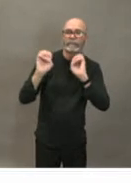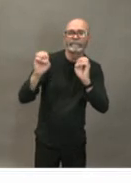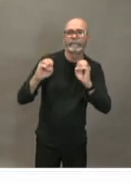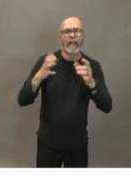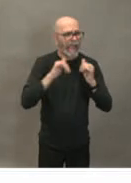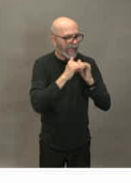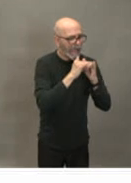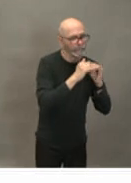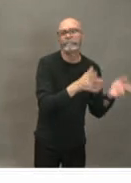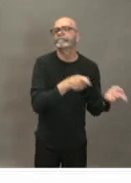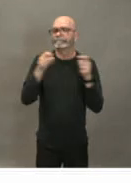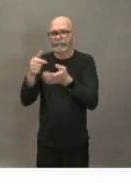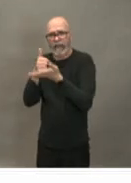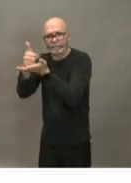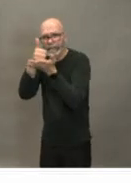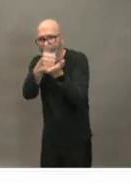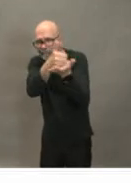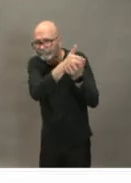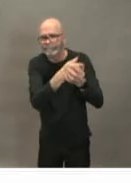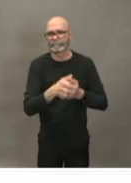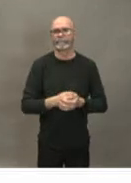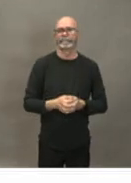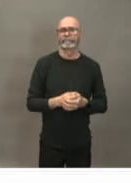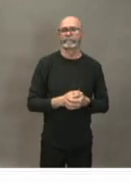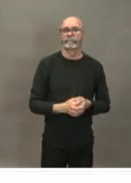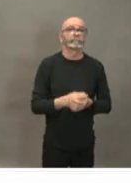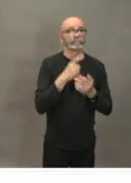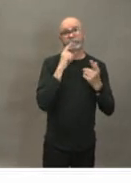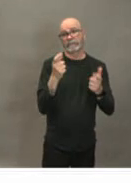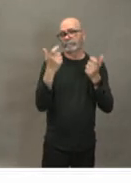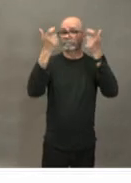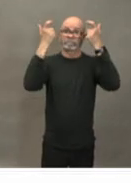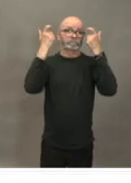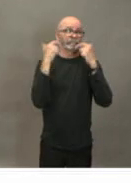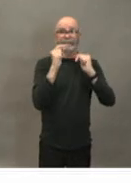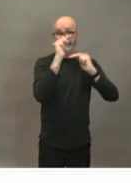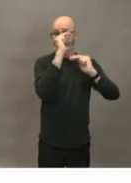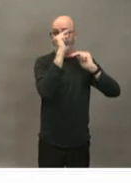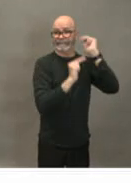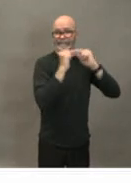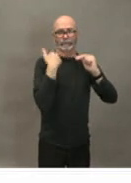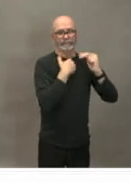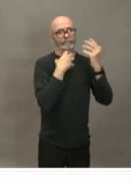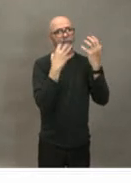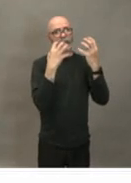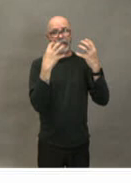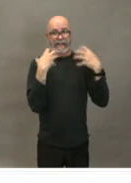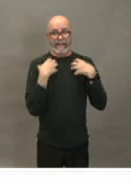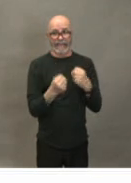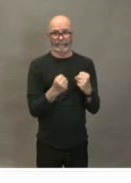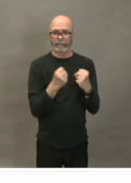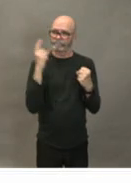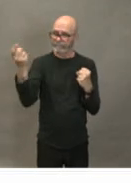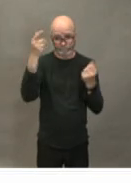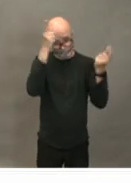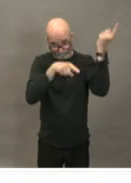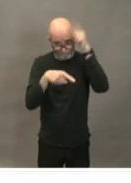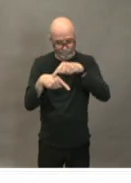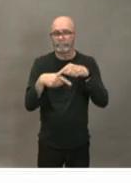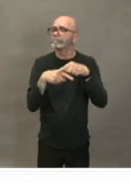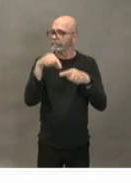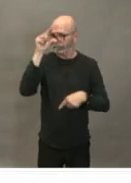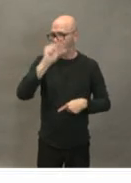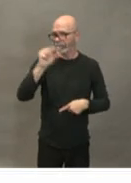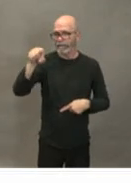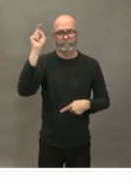is becoming a bigger event as we stand up a response now shifting coming all of government cross-sectoral approach as we do